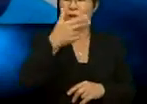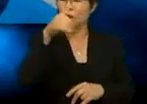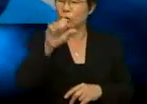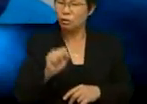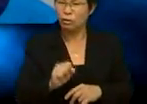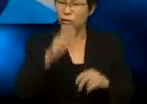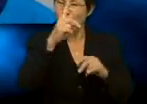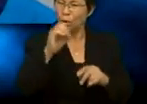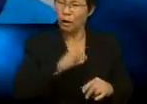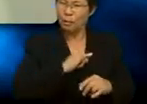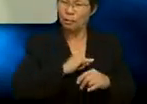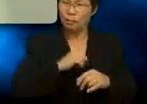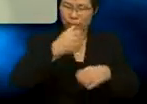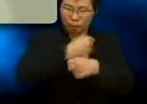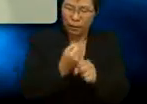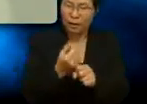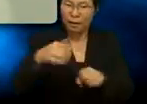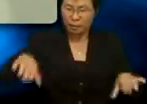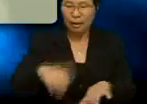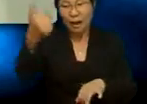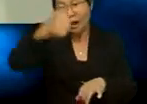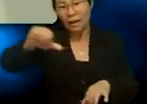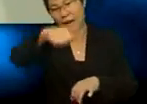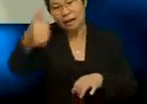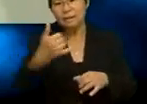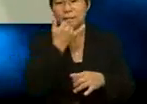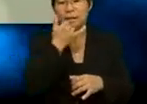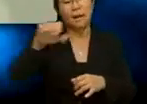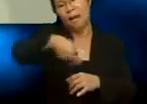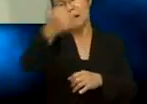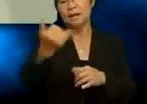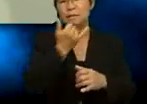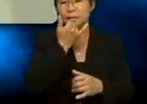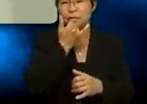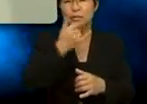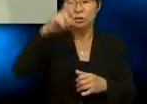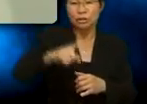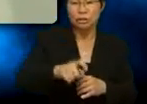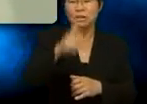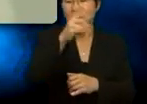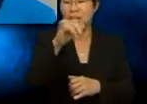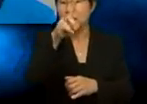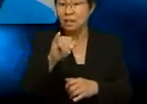any other mistakes yesterday? That's another mistake. You should use did instead of do.